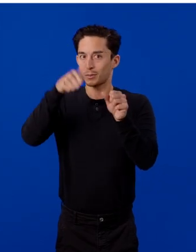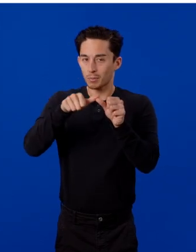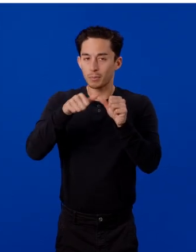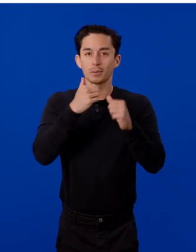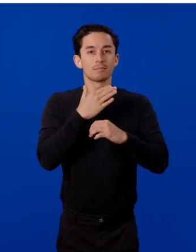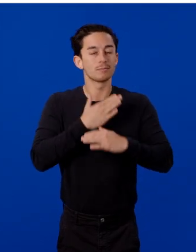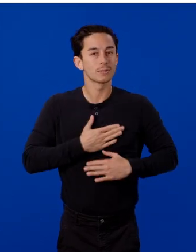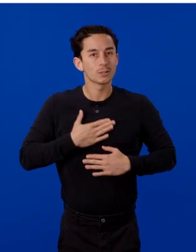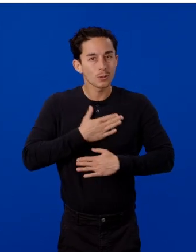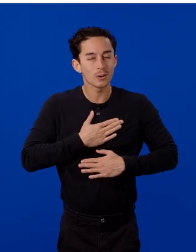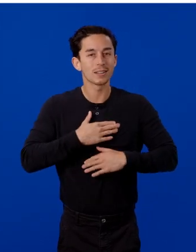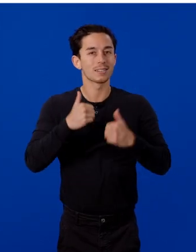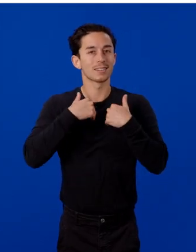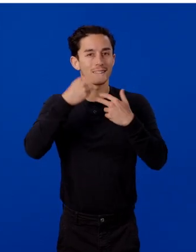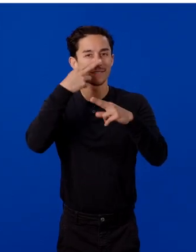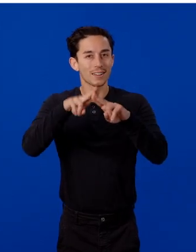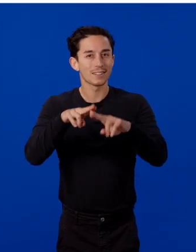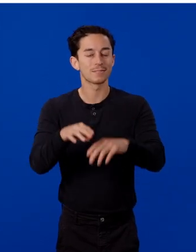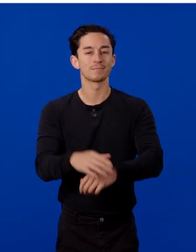and make sure you have fun.